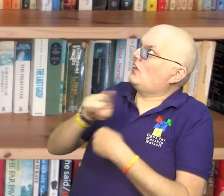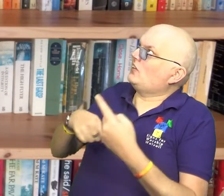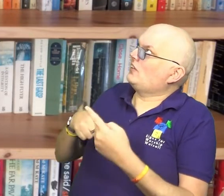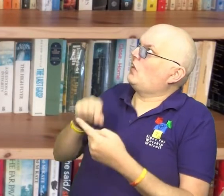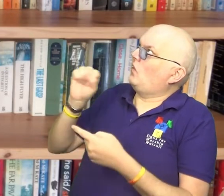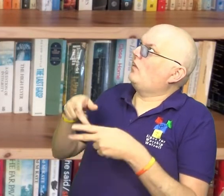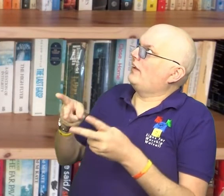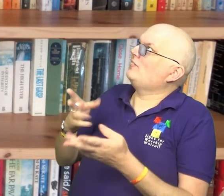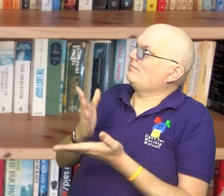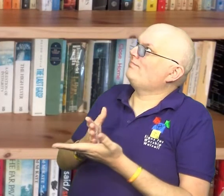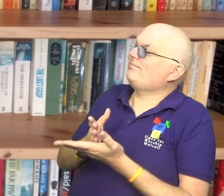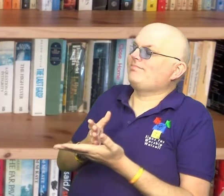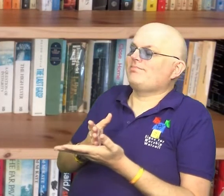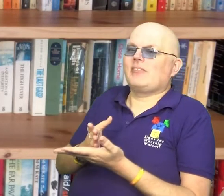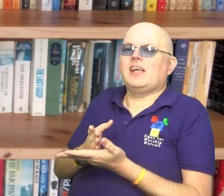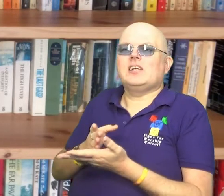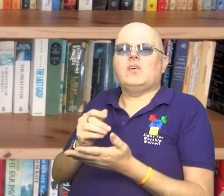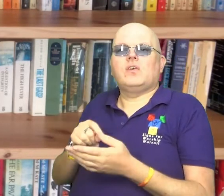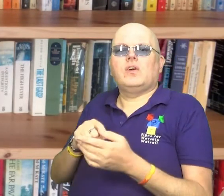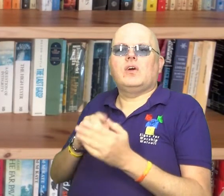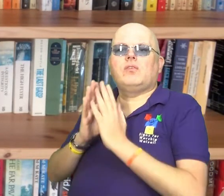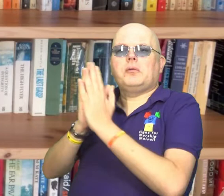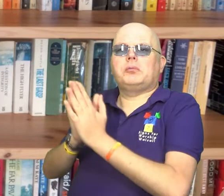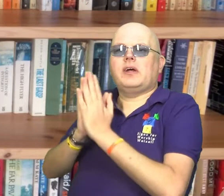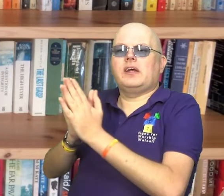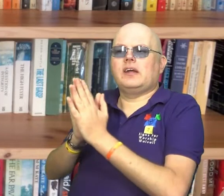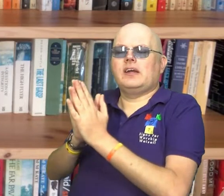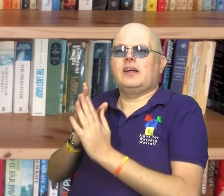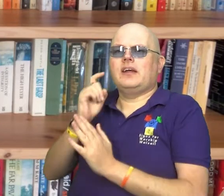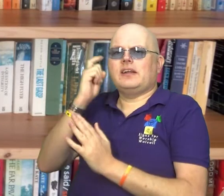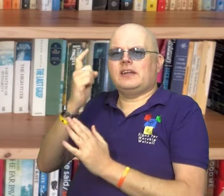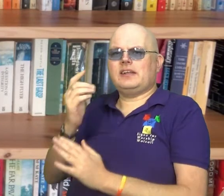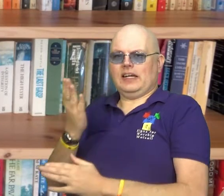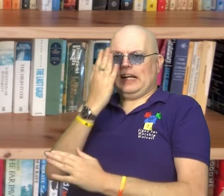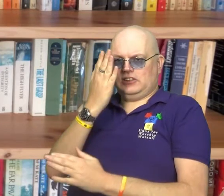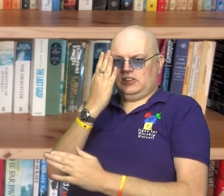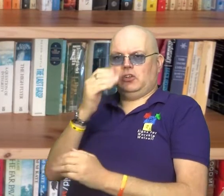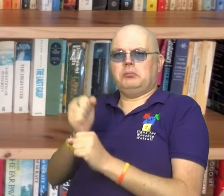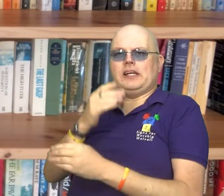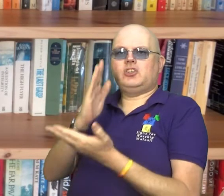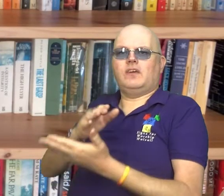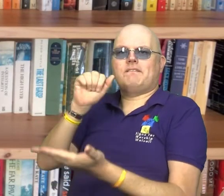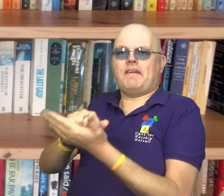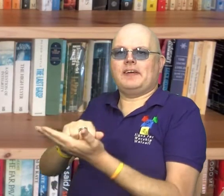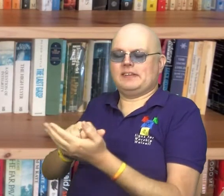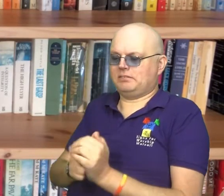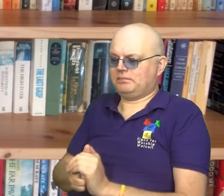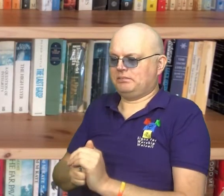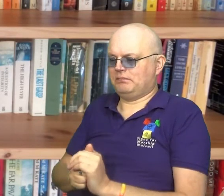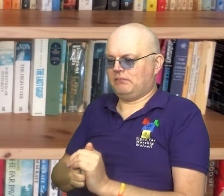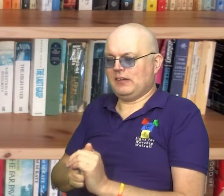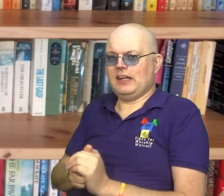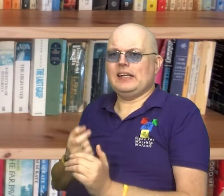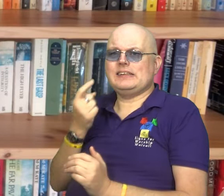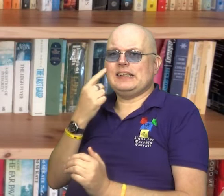And that links with, most importantly, that when we pray, we need to have the right attitude. It's very